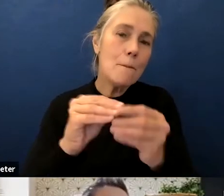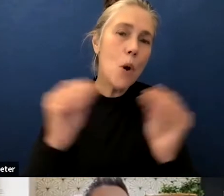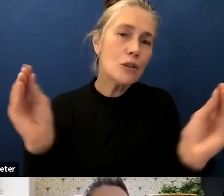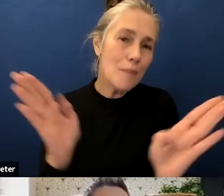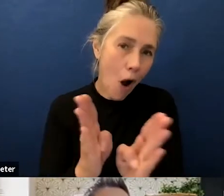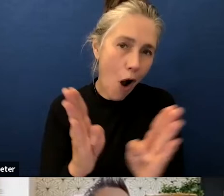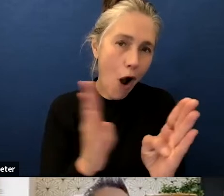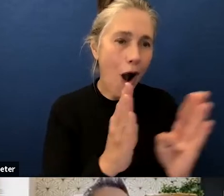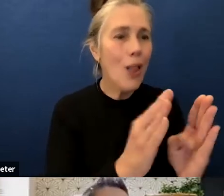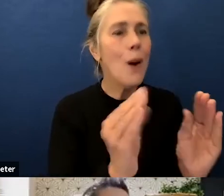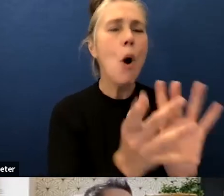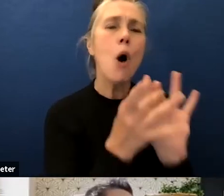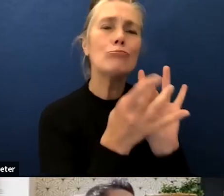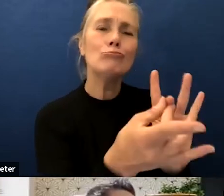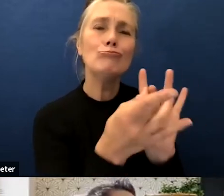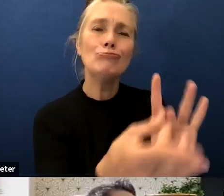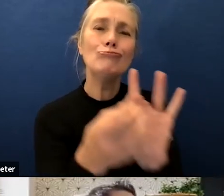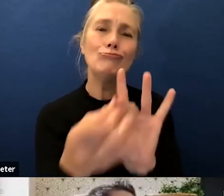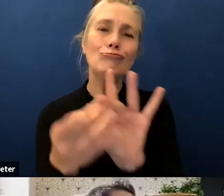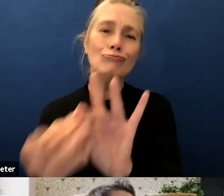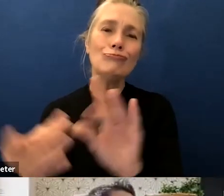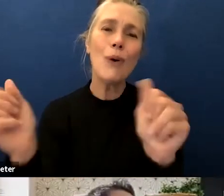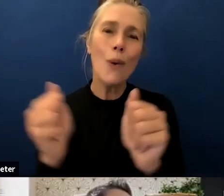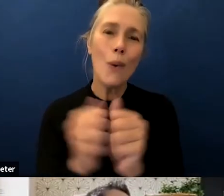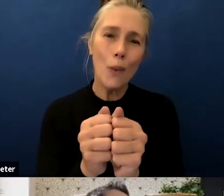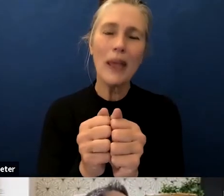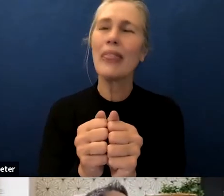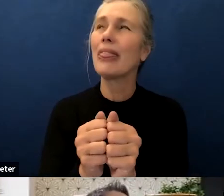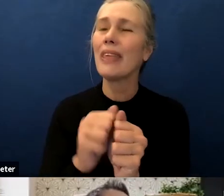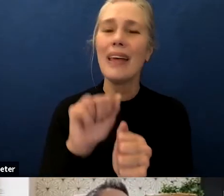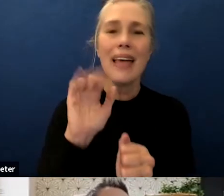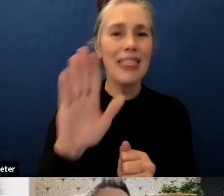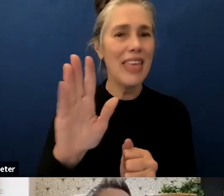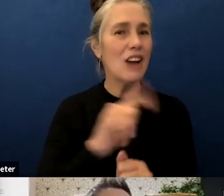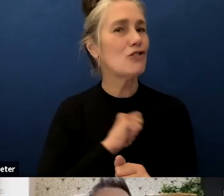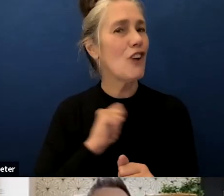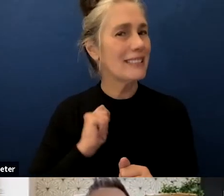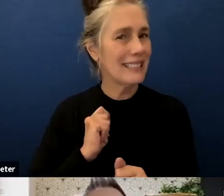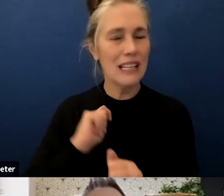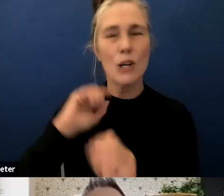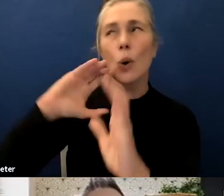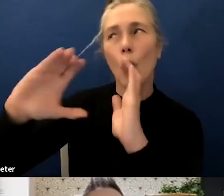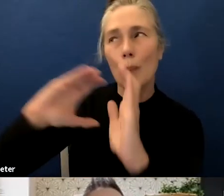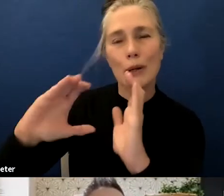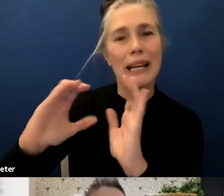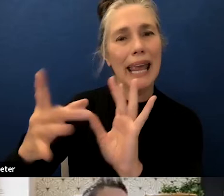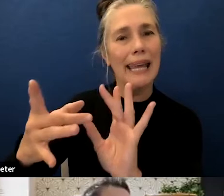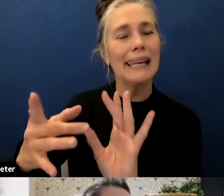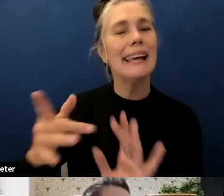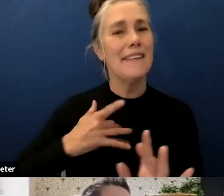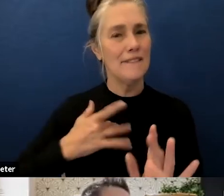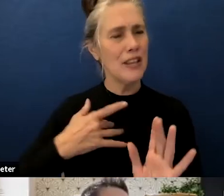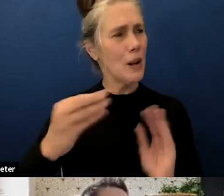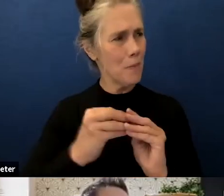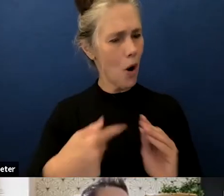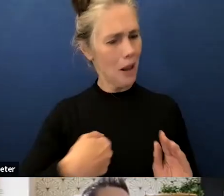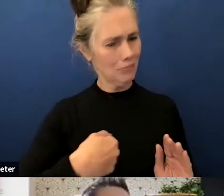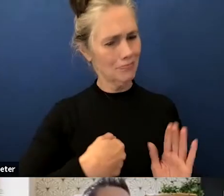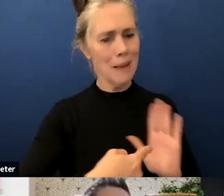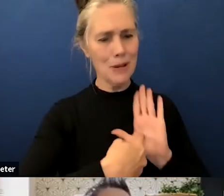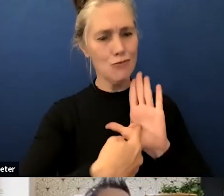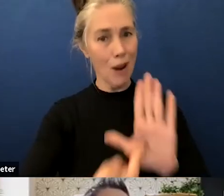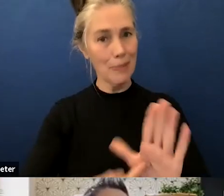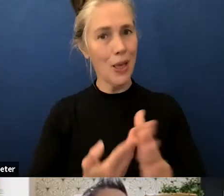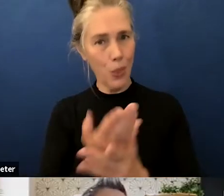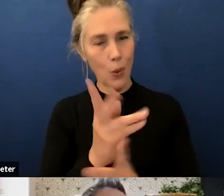opportunity to have a um closer uh communication and closer respiratory representation with trustees